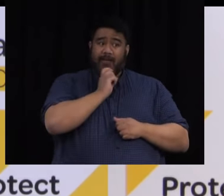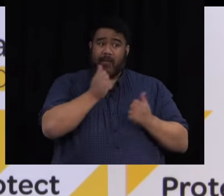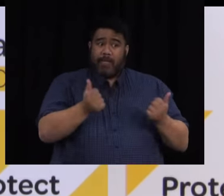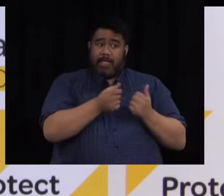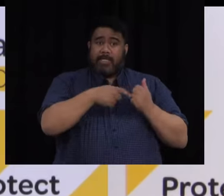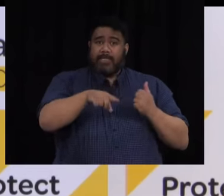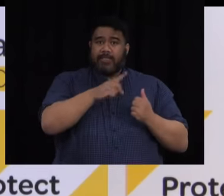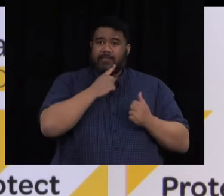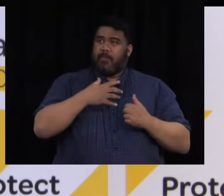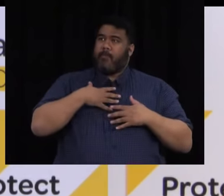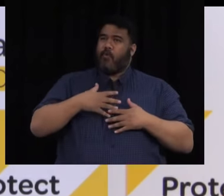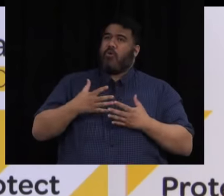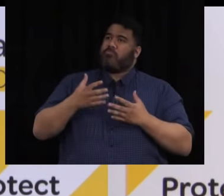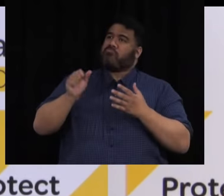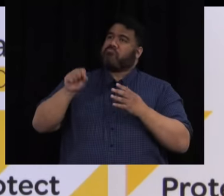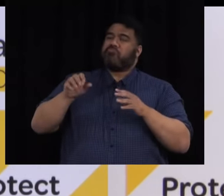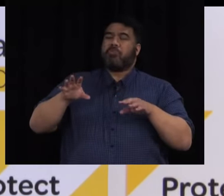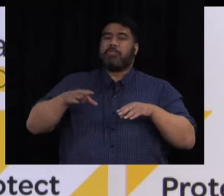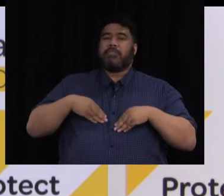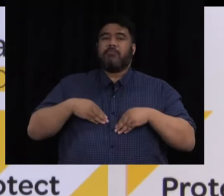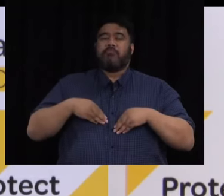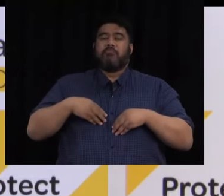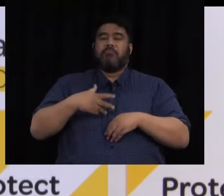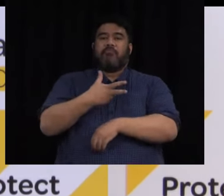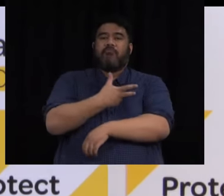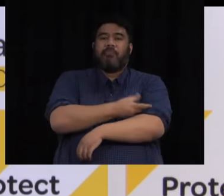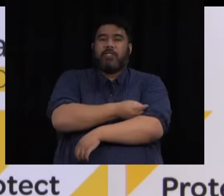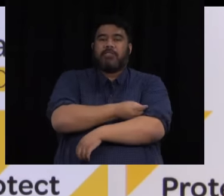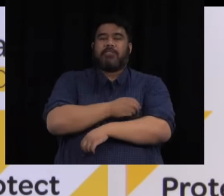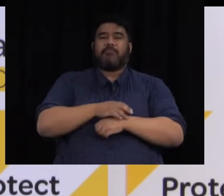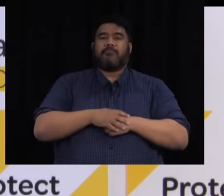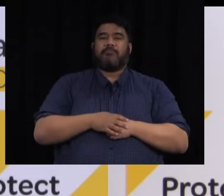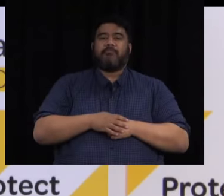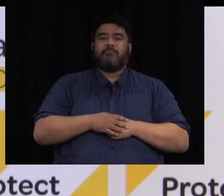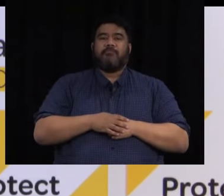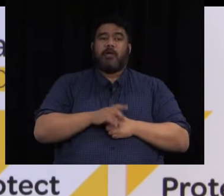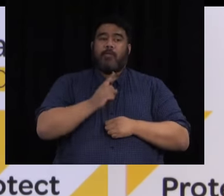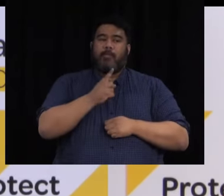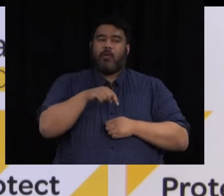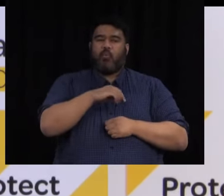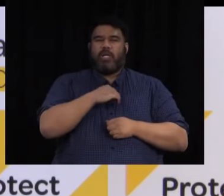more intensive one-on-one conversations and briefings have been provided.